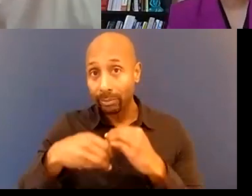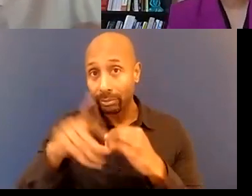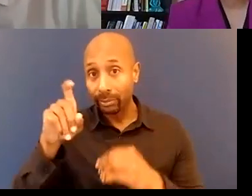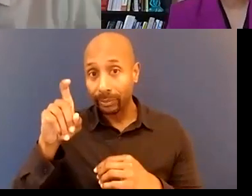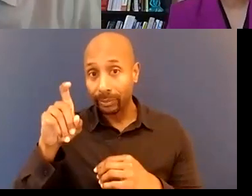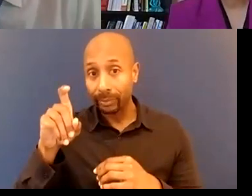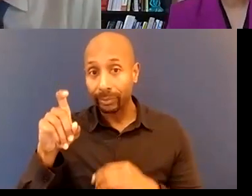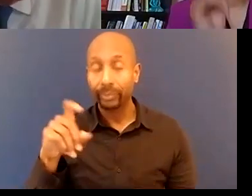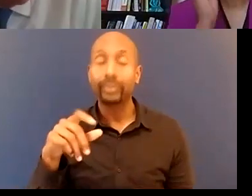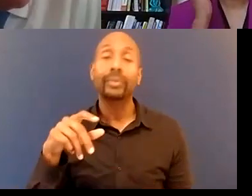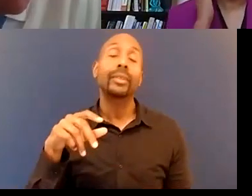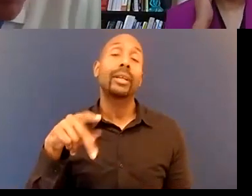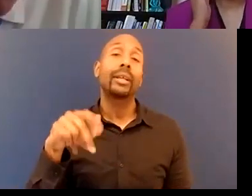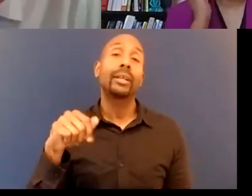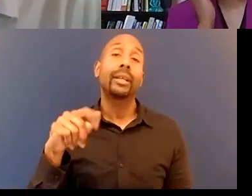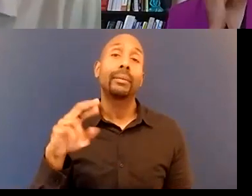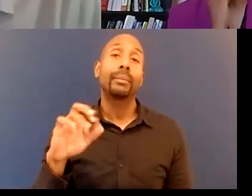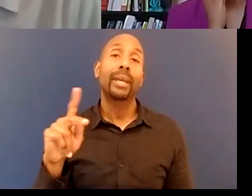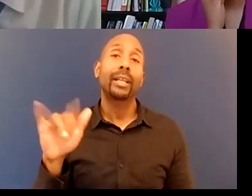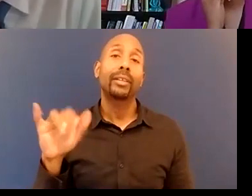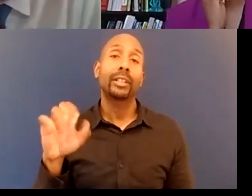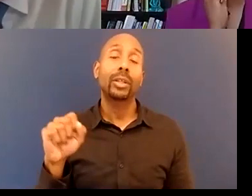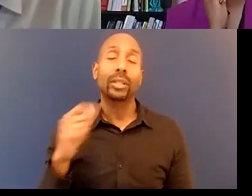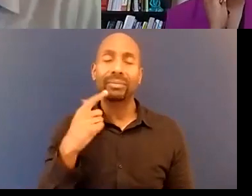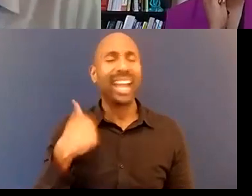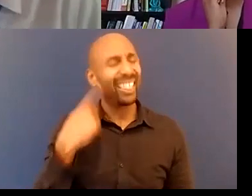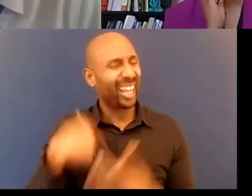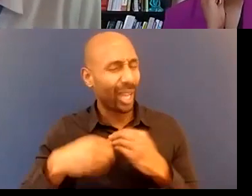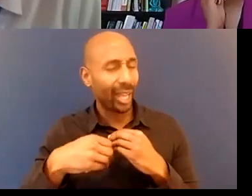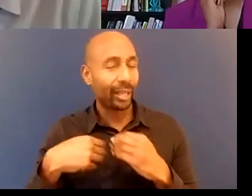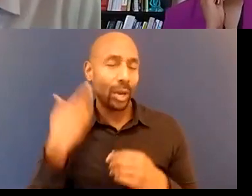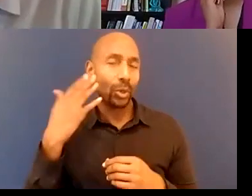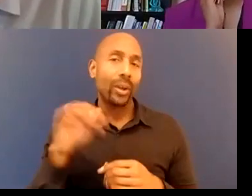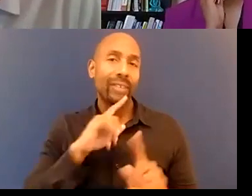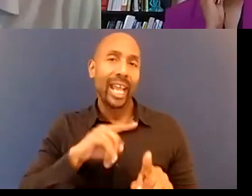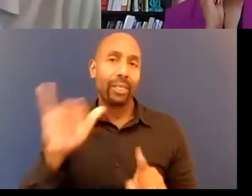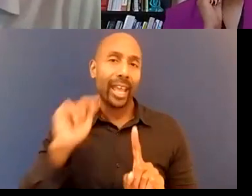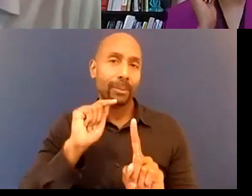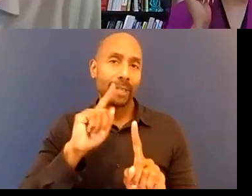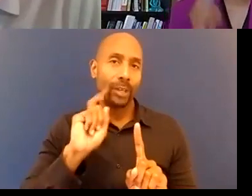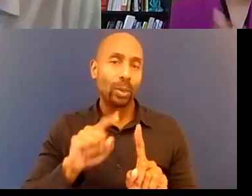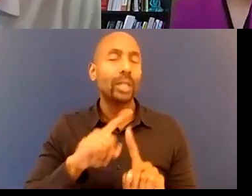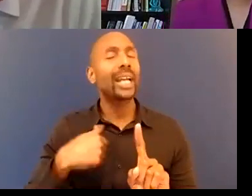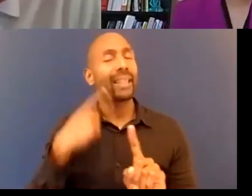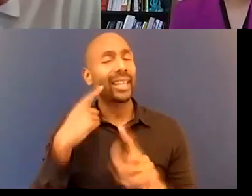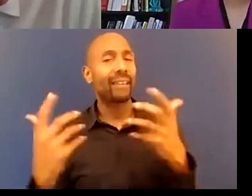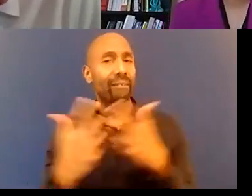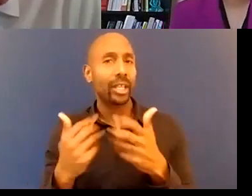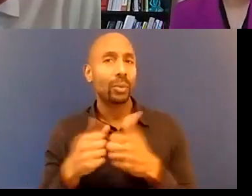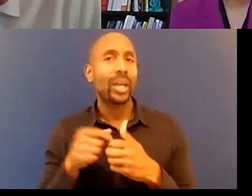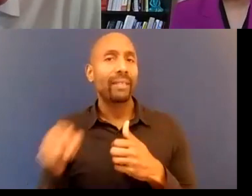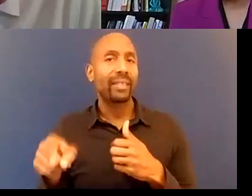i think i'll i'll take a shot i don't know if it necessarily answers this question but i think it does uh it does kind of fit in this wheelhouse